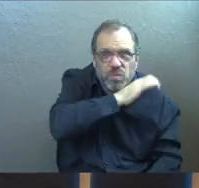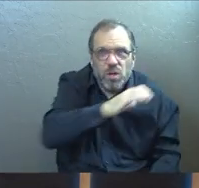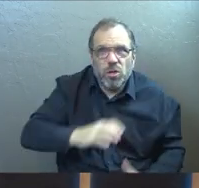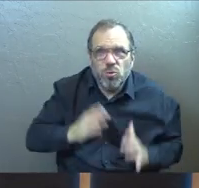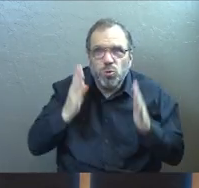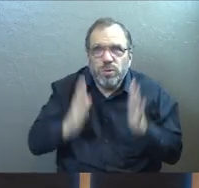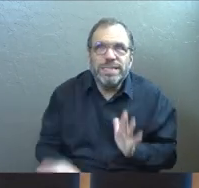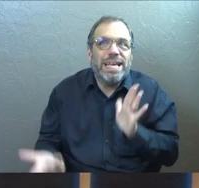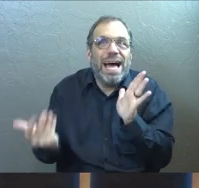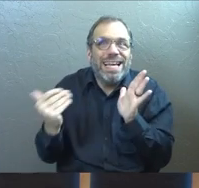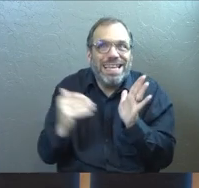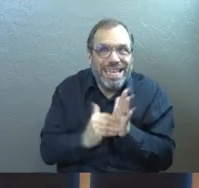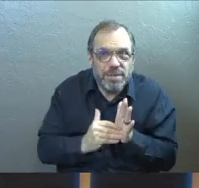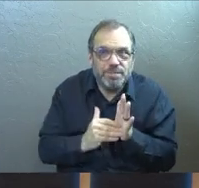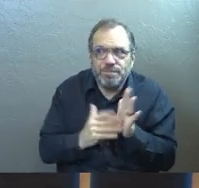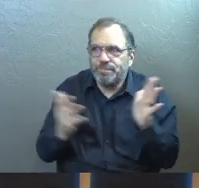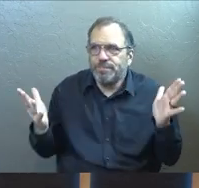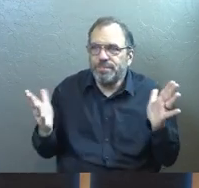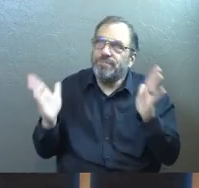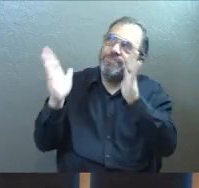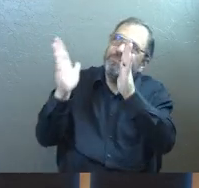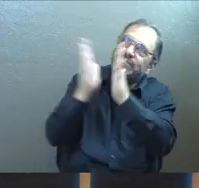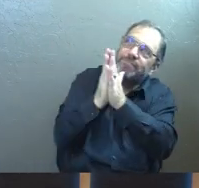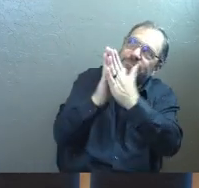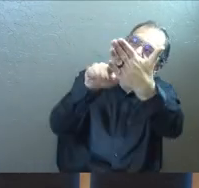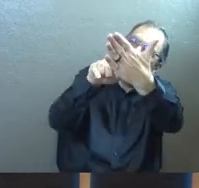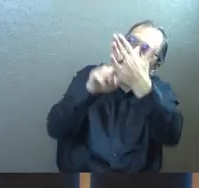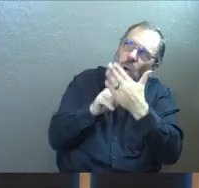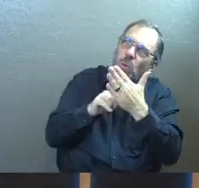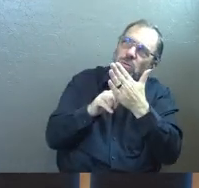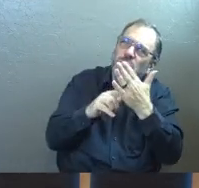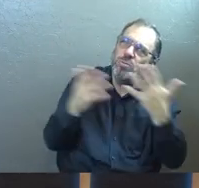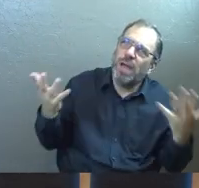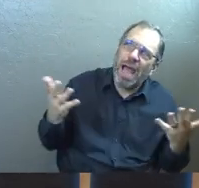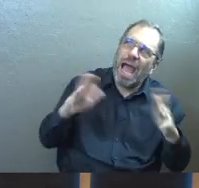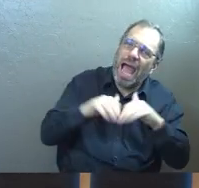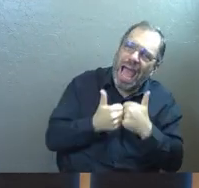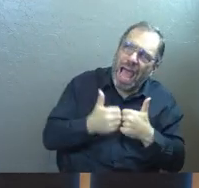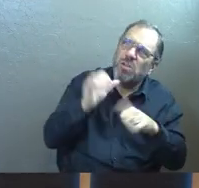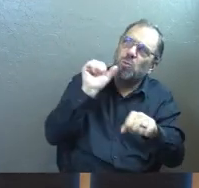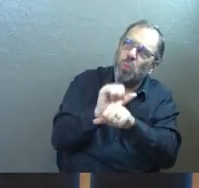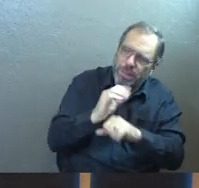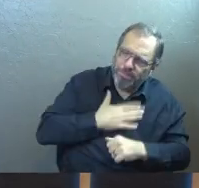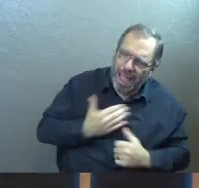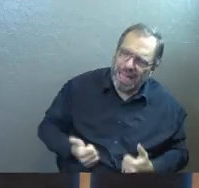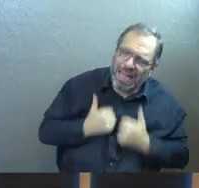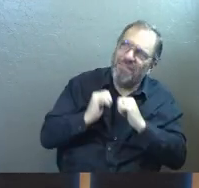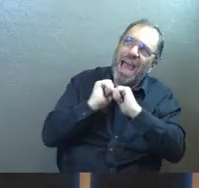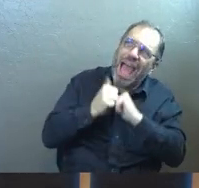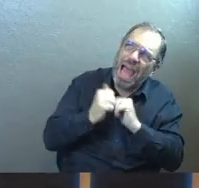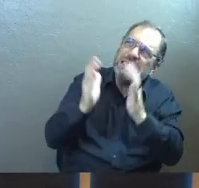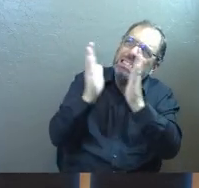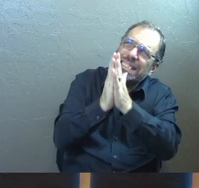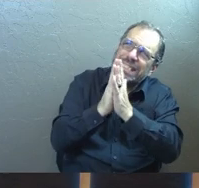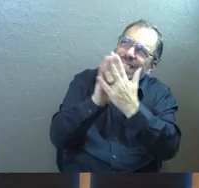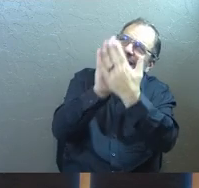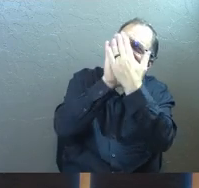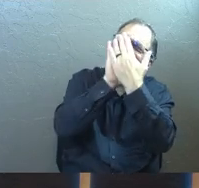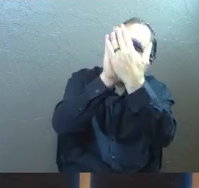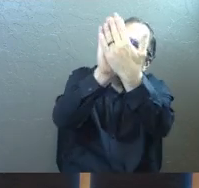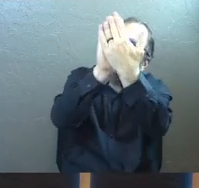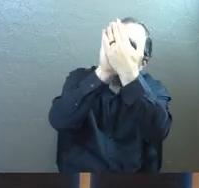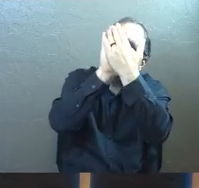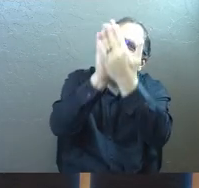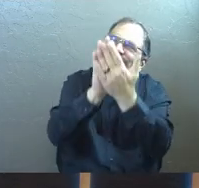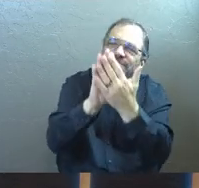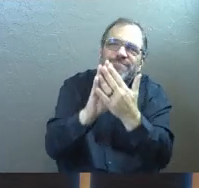to ask him to show you in prayer how he's been working in your life and how he's been loving you all this